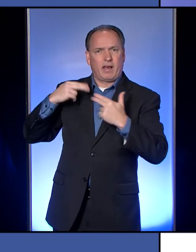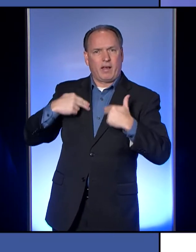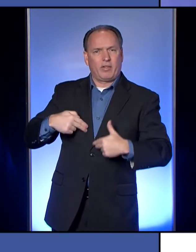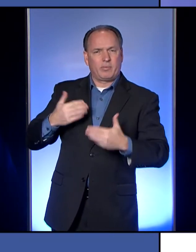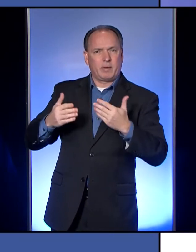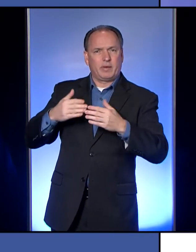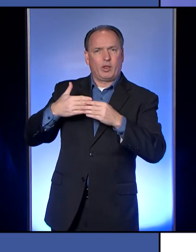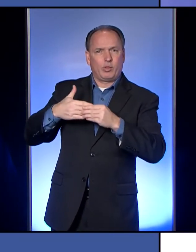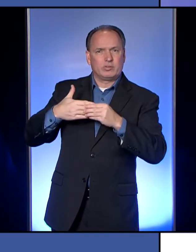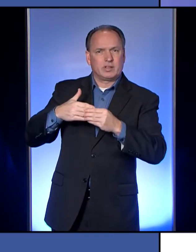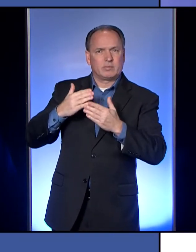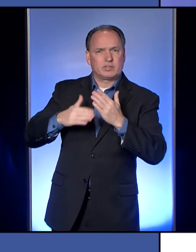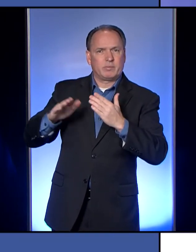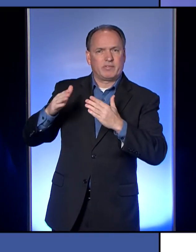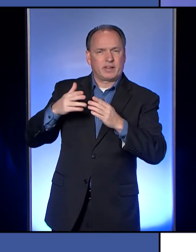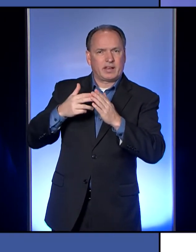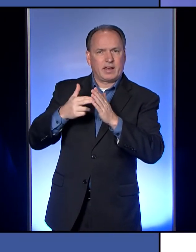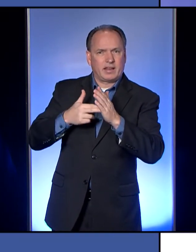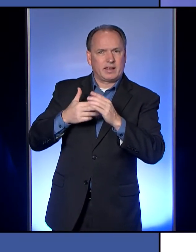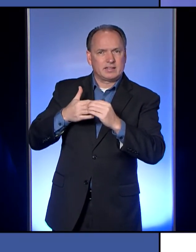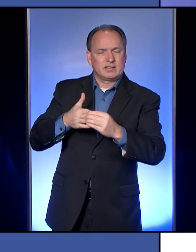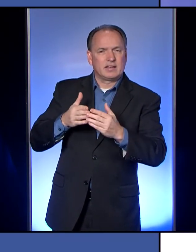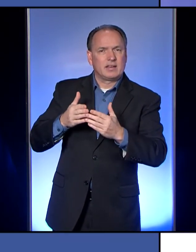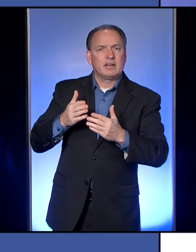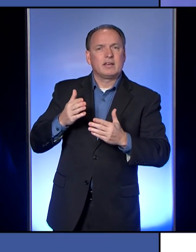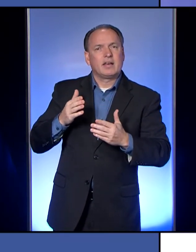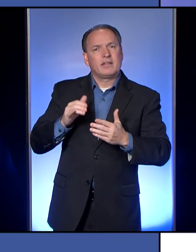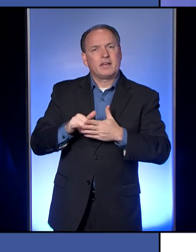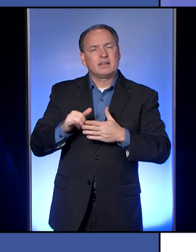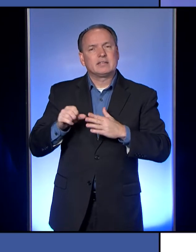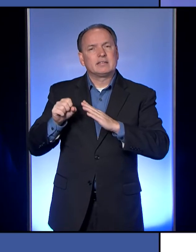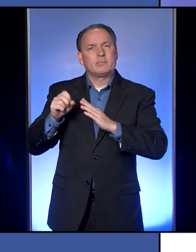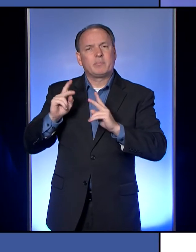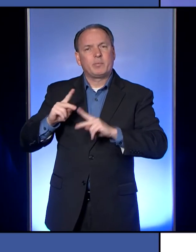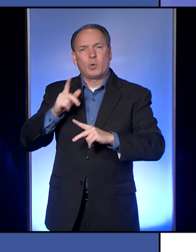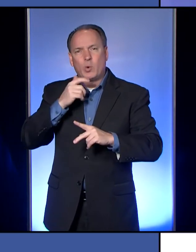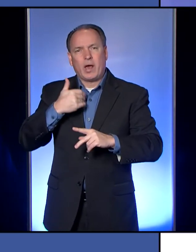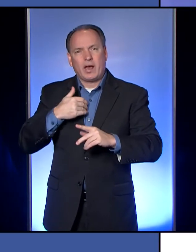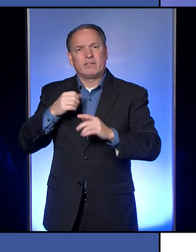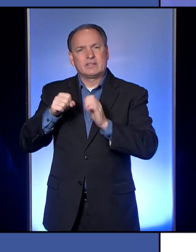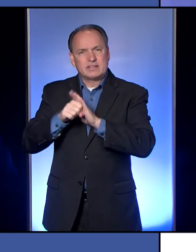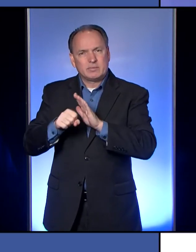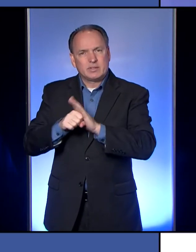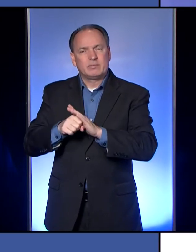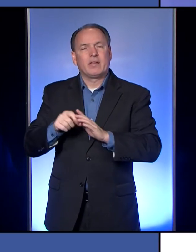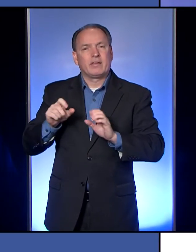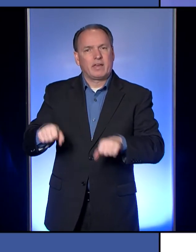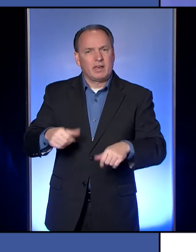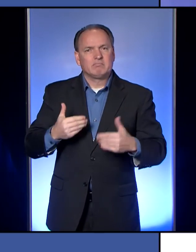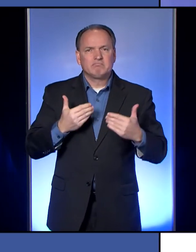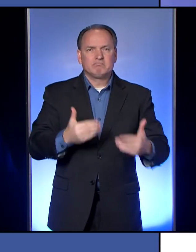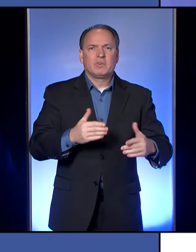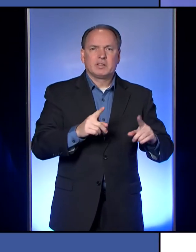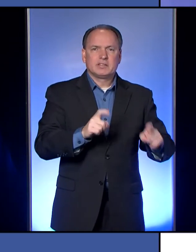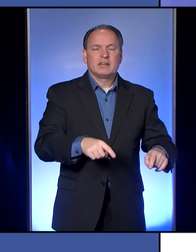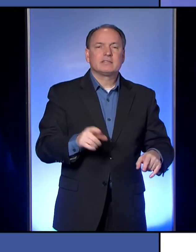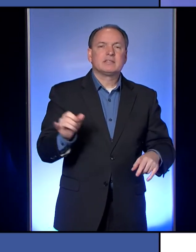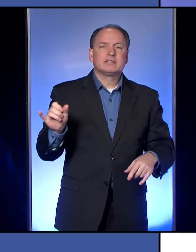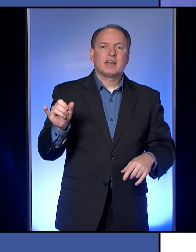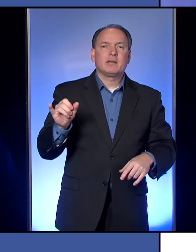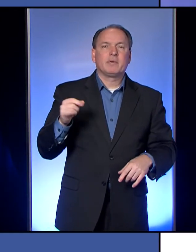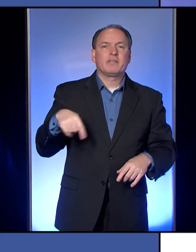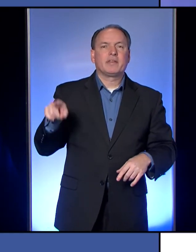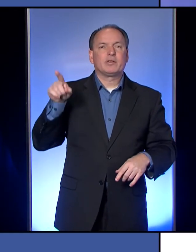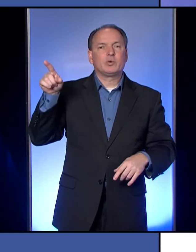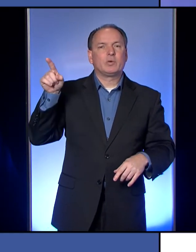loosening up some of the guidelines so that at least symptomatic people could get a test, uh, like they're doing at the